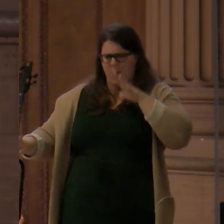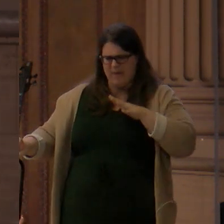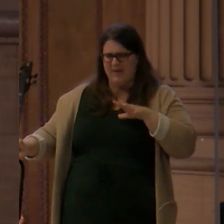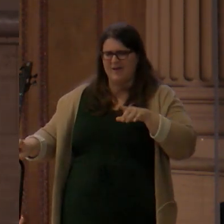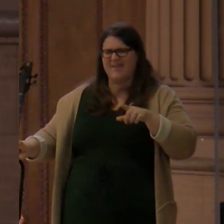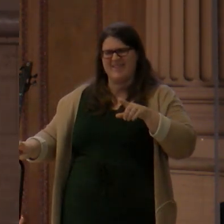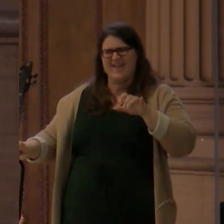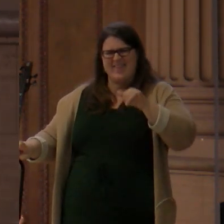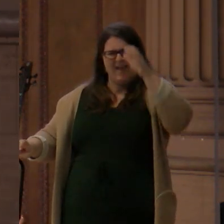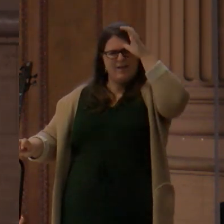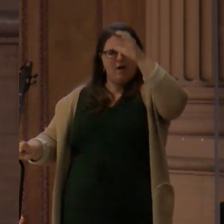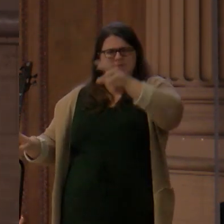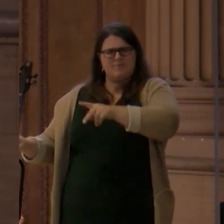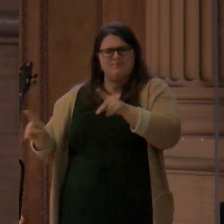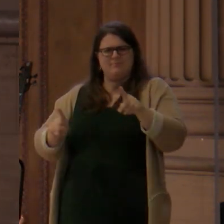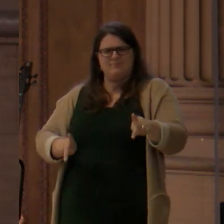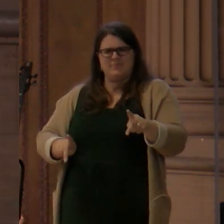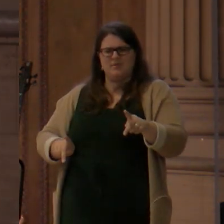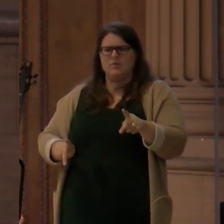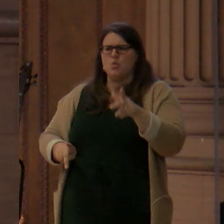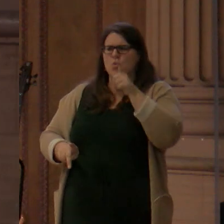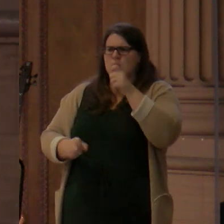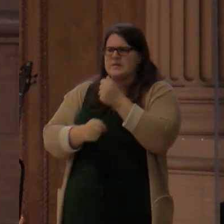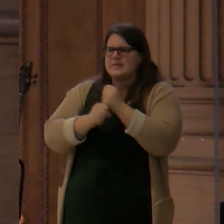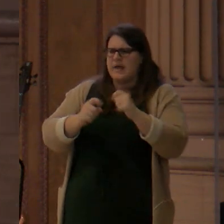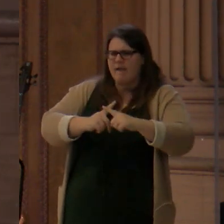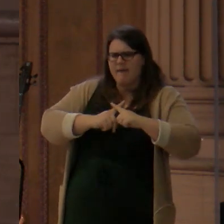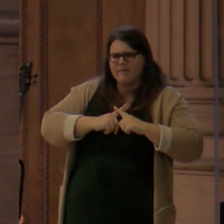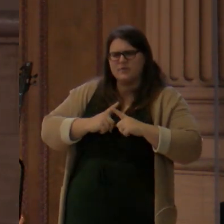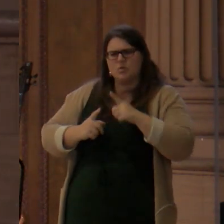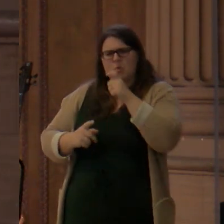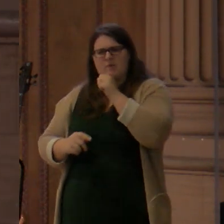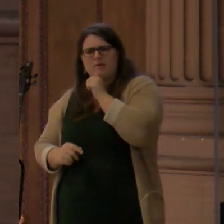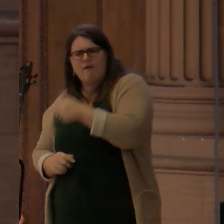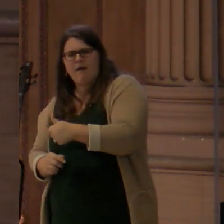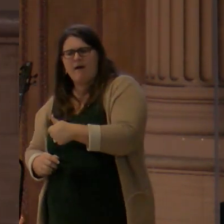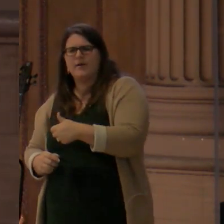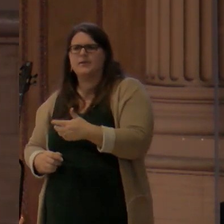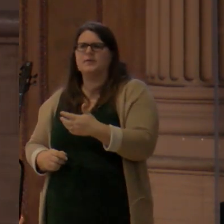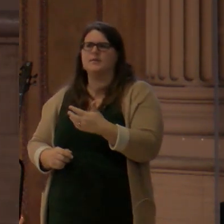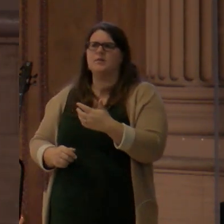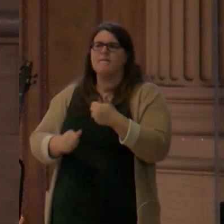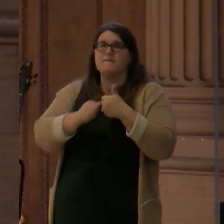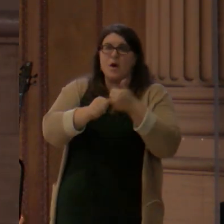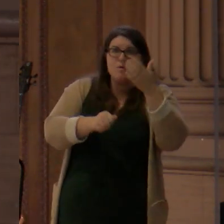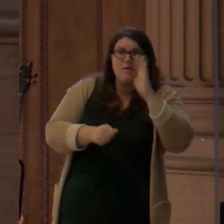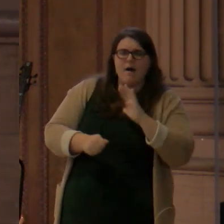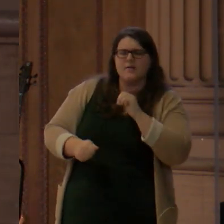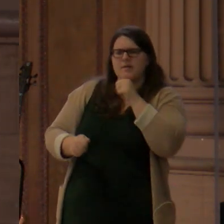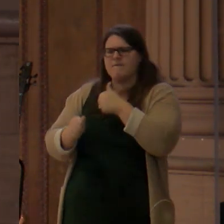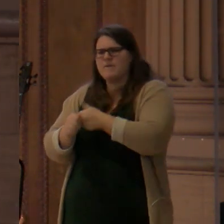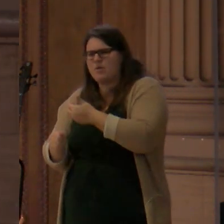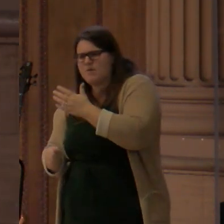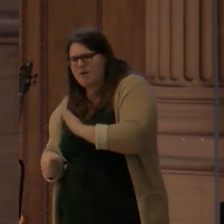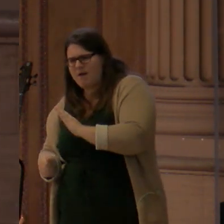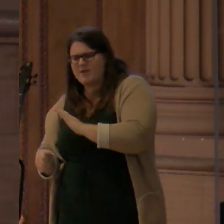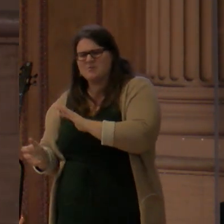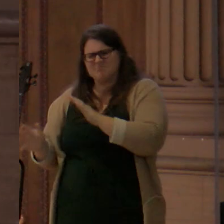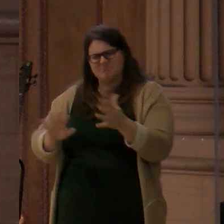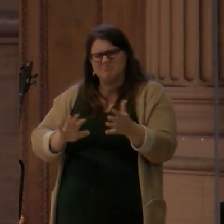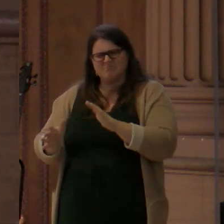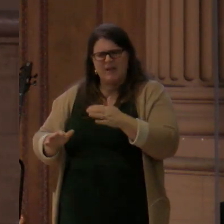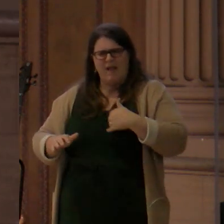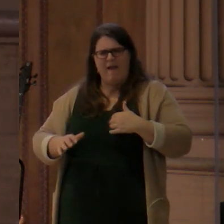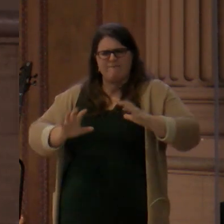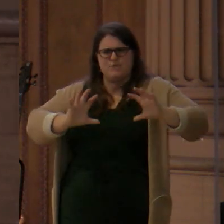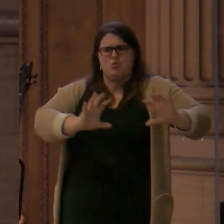God were your father, you would love me. For I came from God and I am here. I came not of my own accord, but he sent